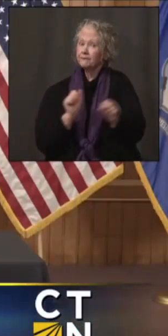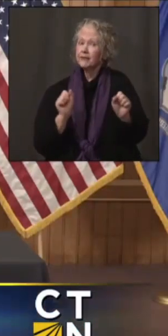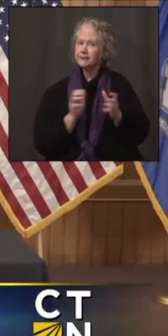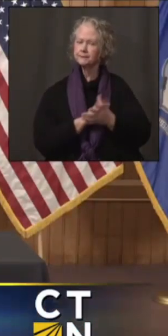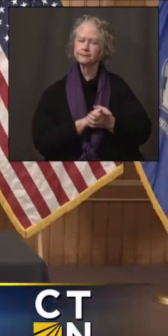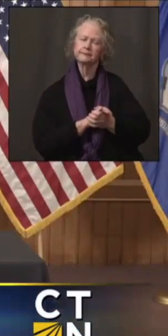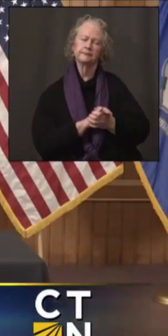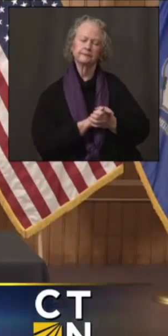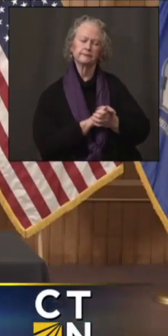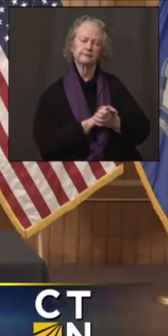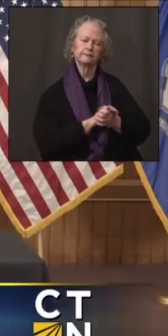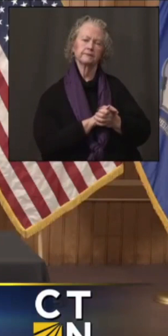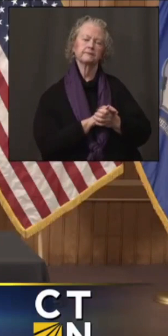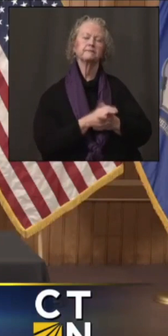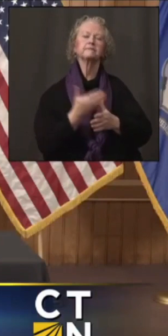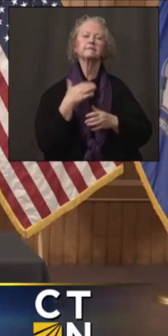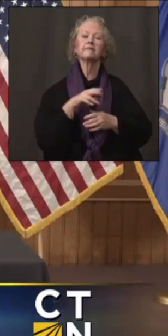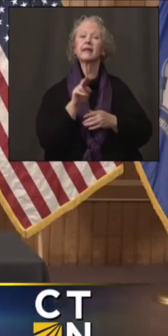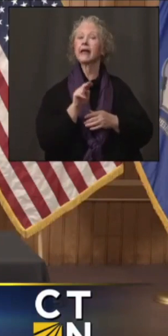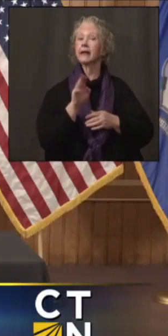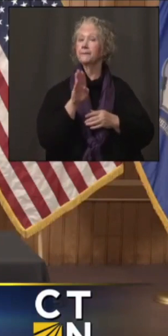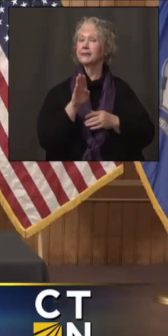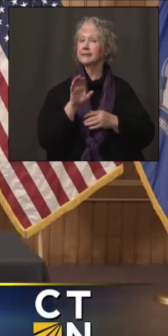Channel 3, NBC Connecticut.